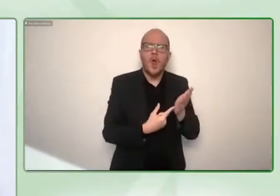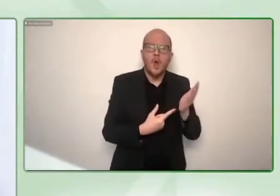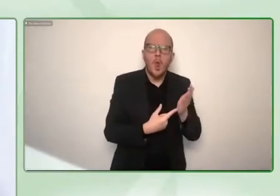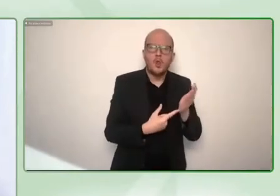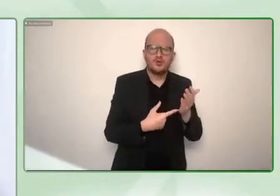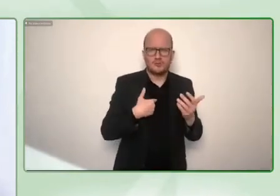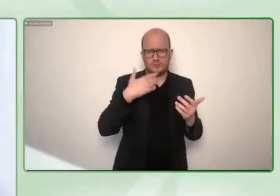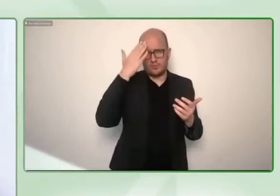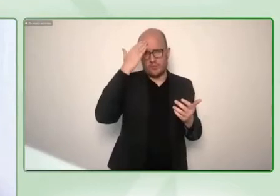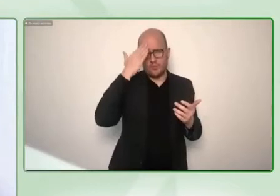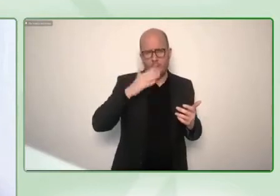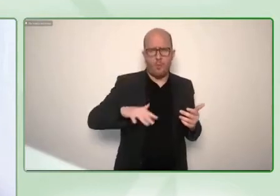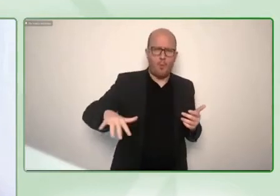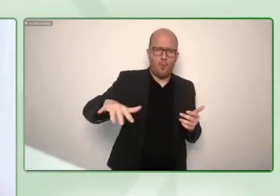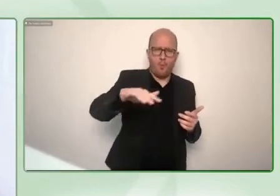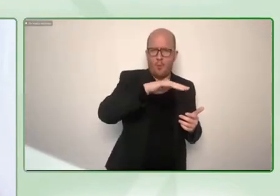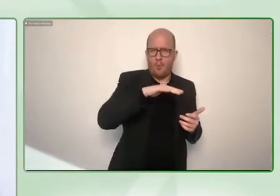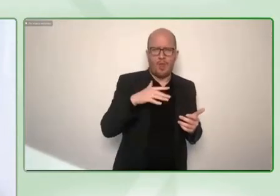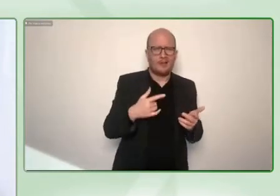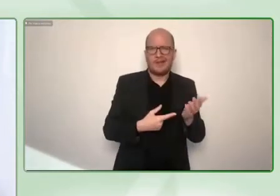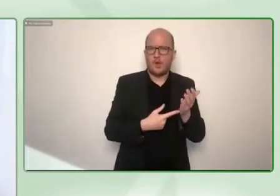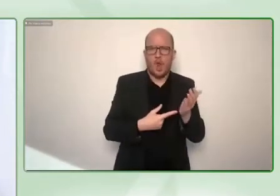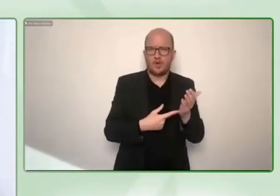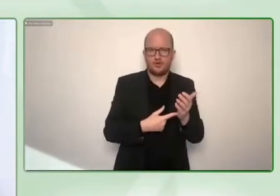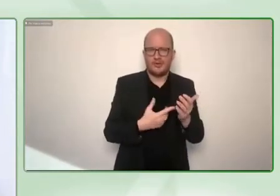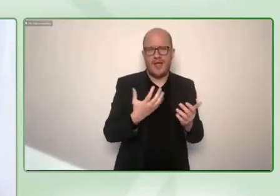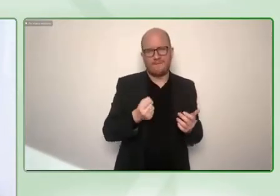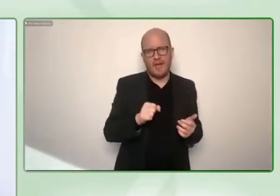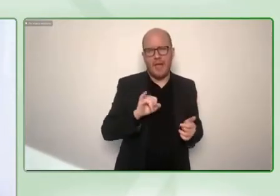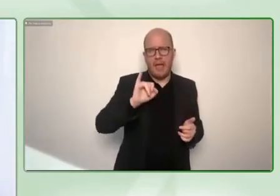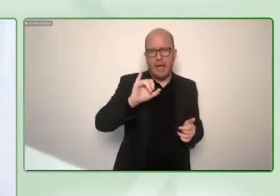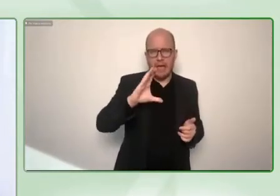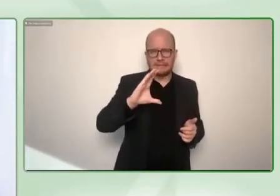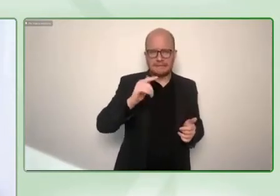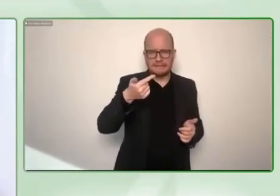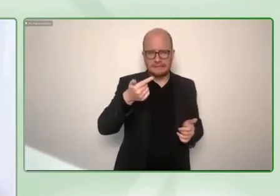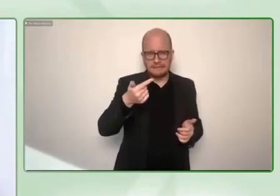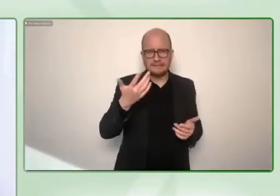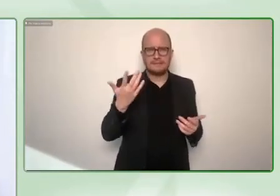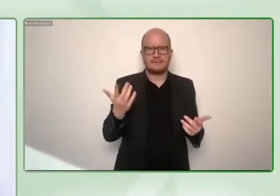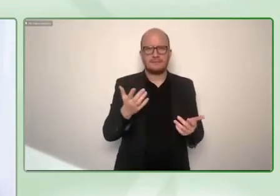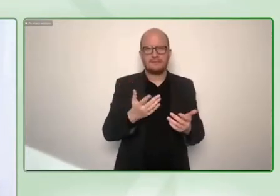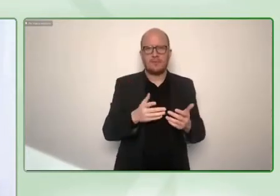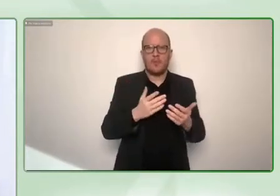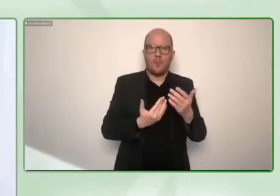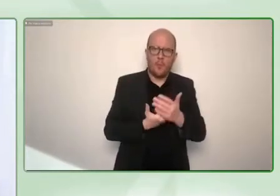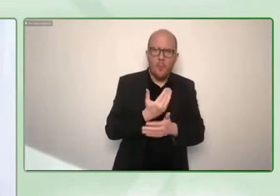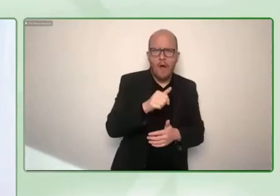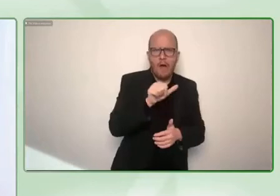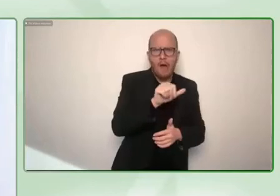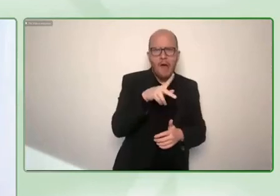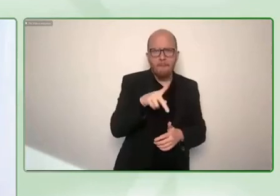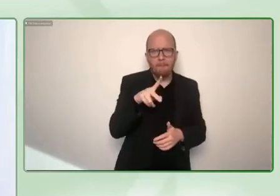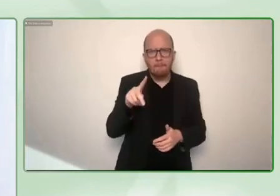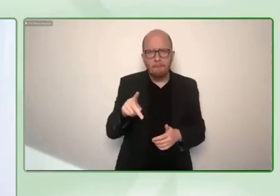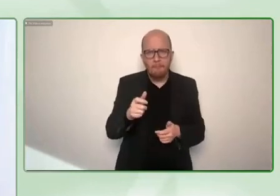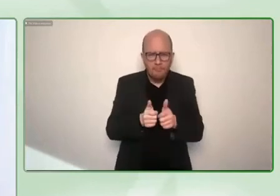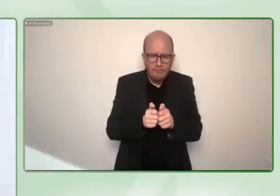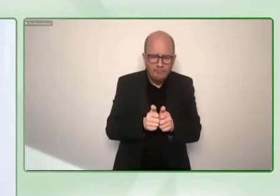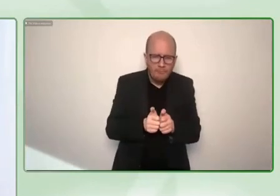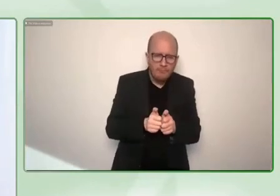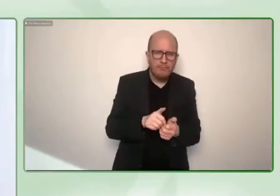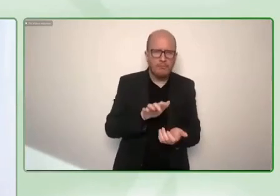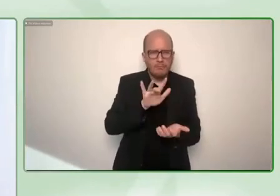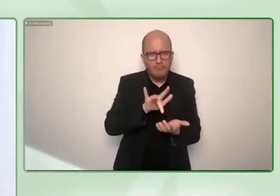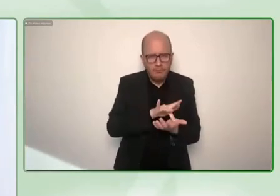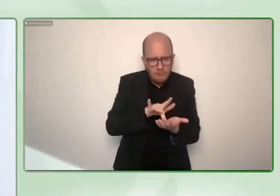it solutions that develop some apps uh some databases some whatever artificial intelligence solutions would you see it makes a